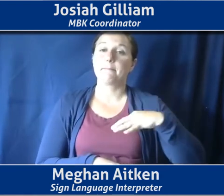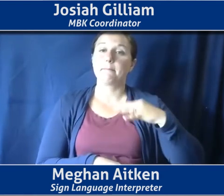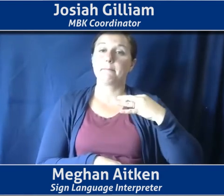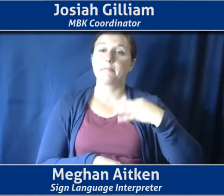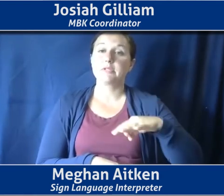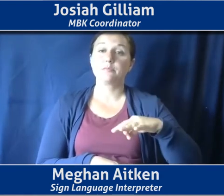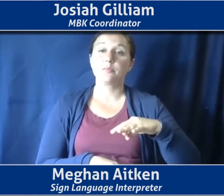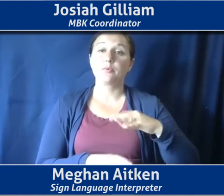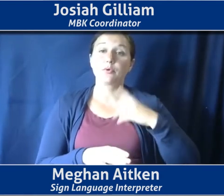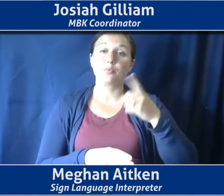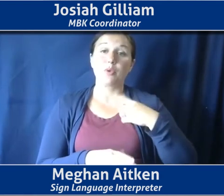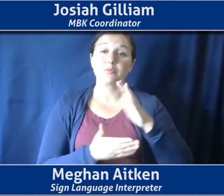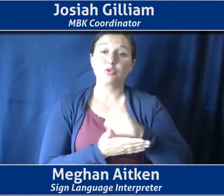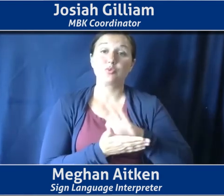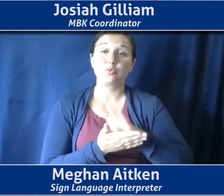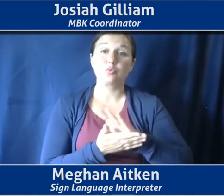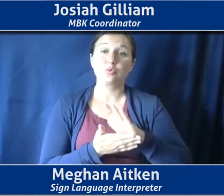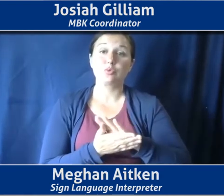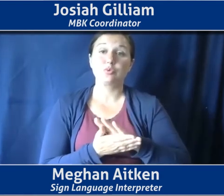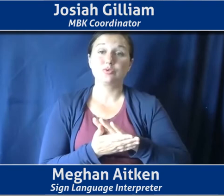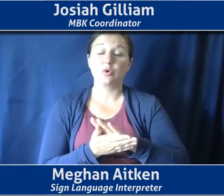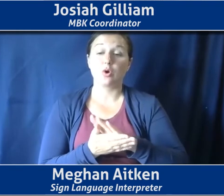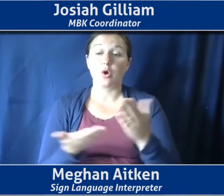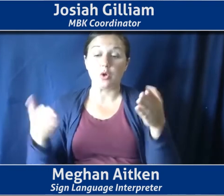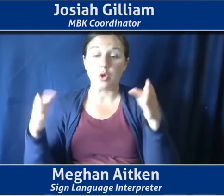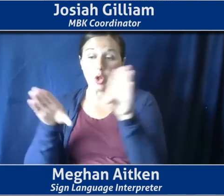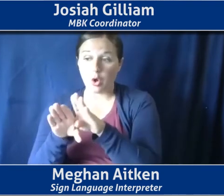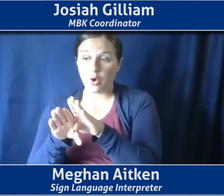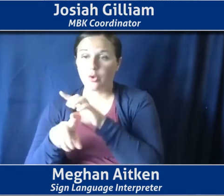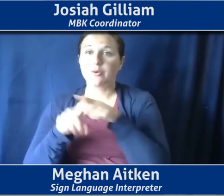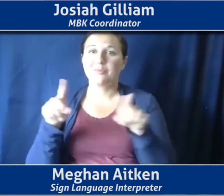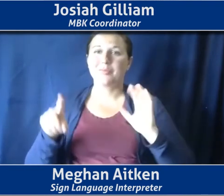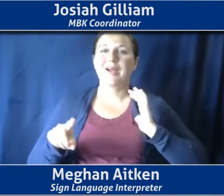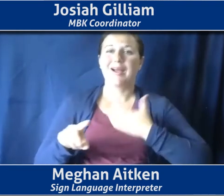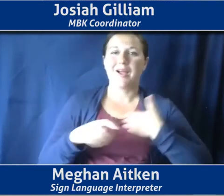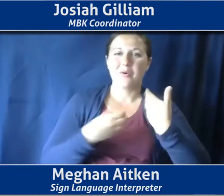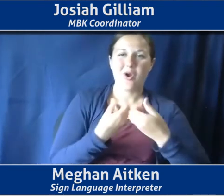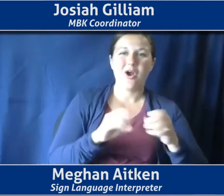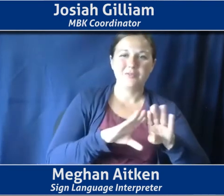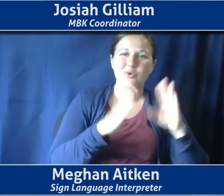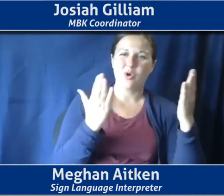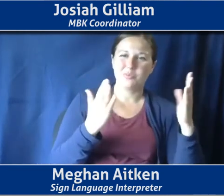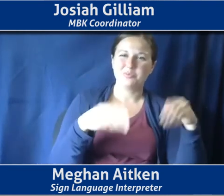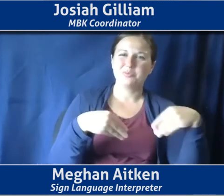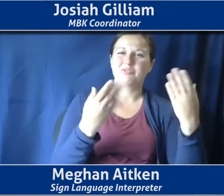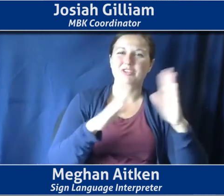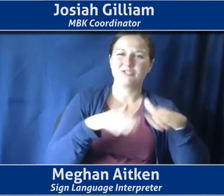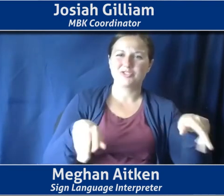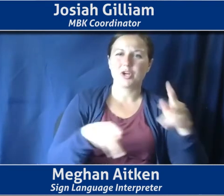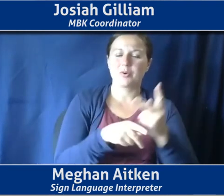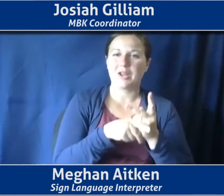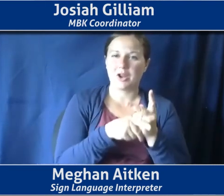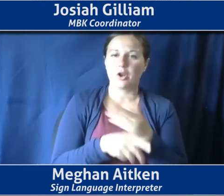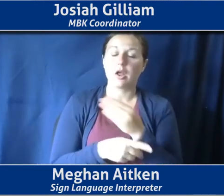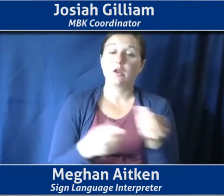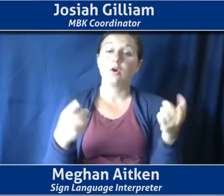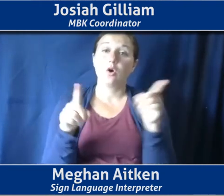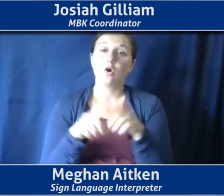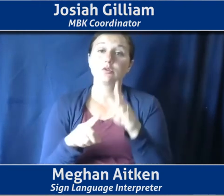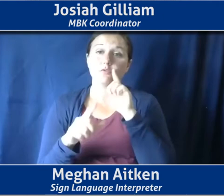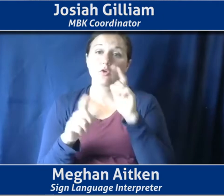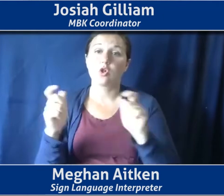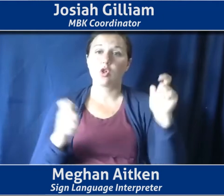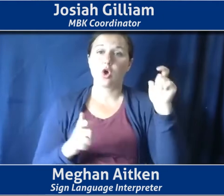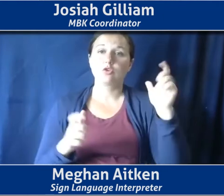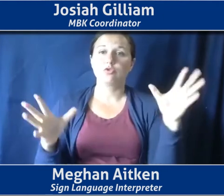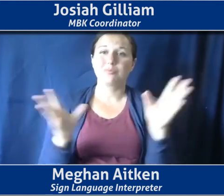operating hours in our office buildings. And we also provide, um, onsite childcare for some of our larger community meetings.